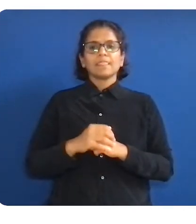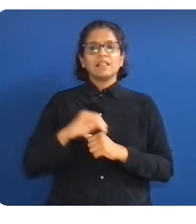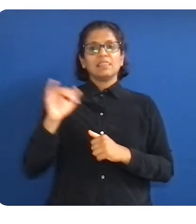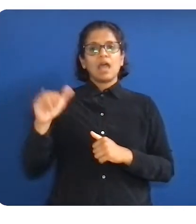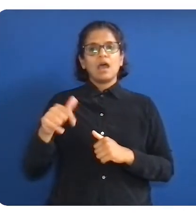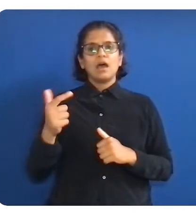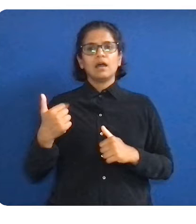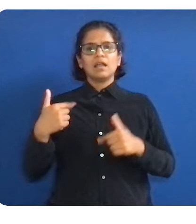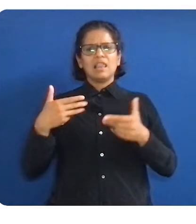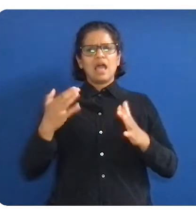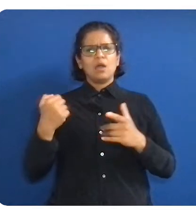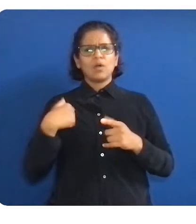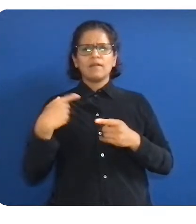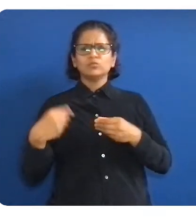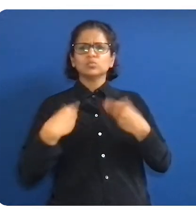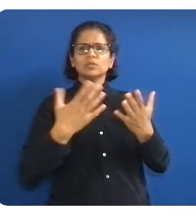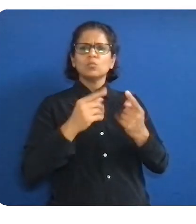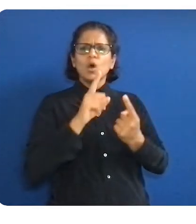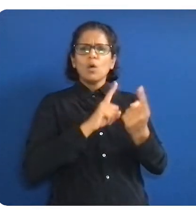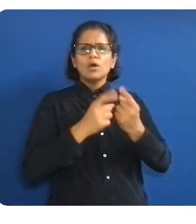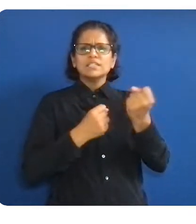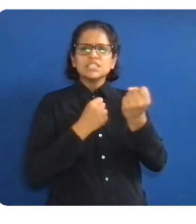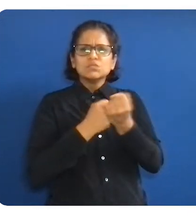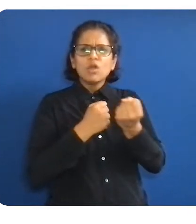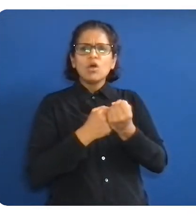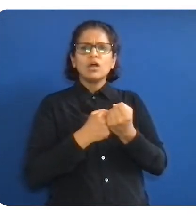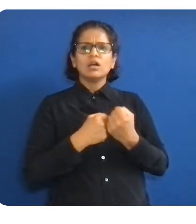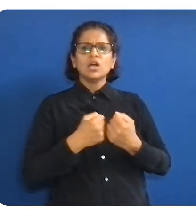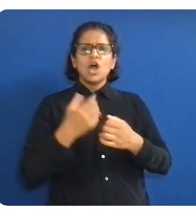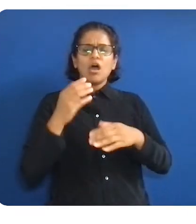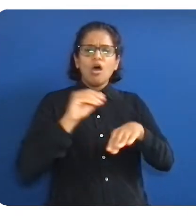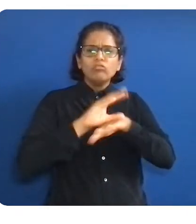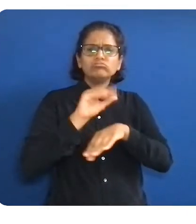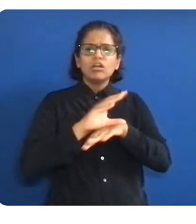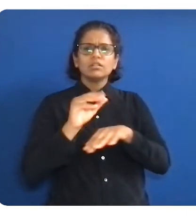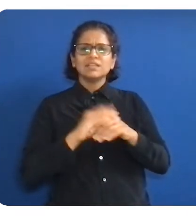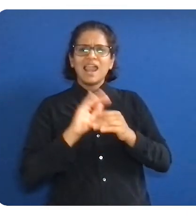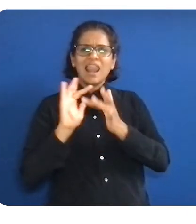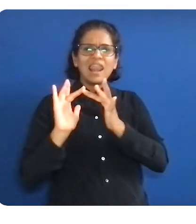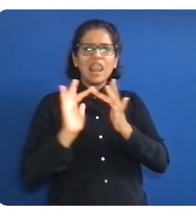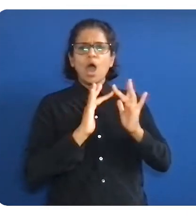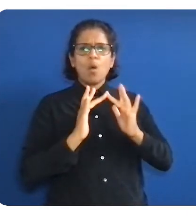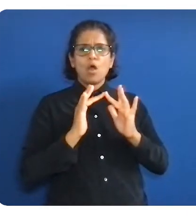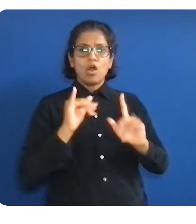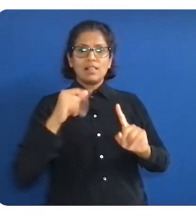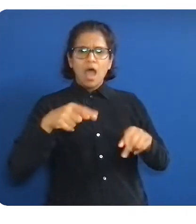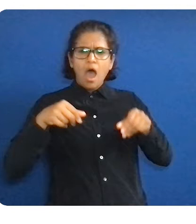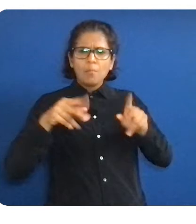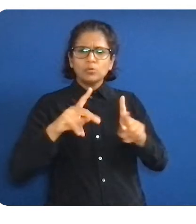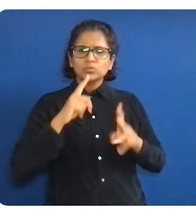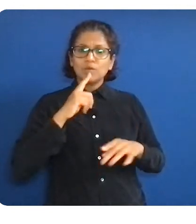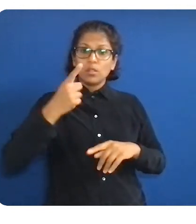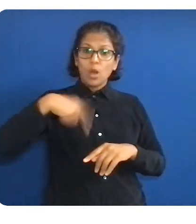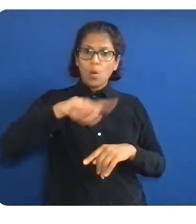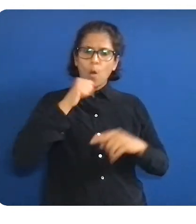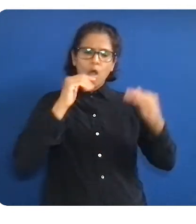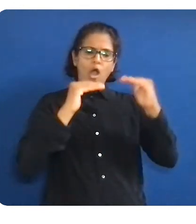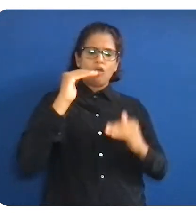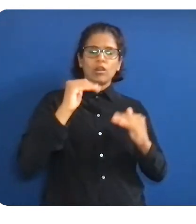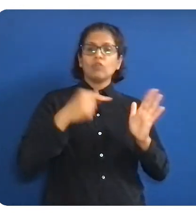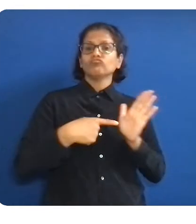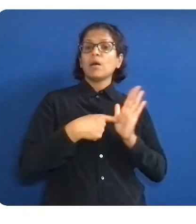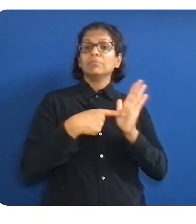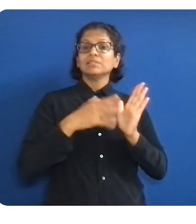Googlers so that they feel more supported right from the start. Our employees want to know that they can grow and thrive with us,